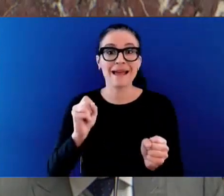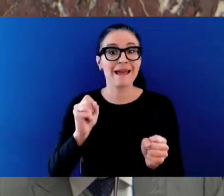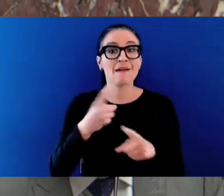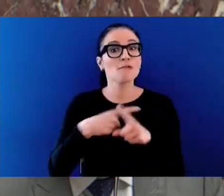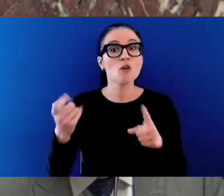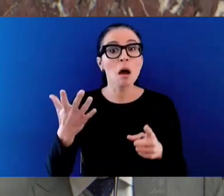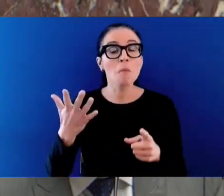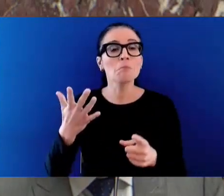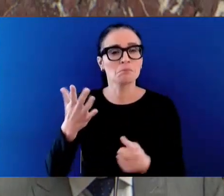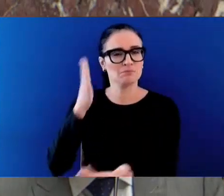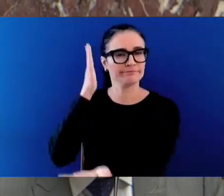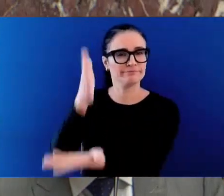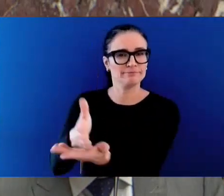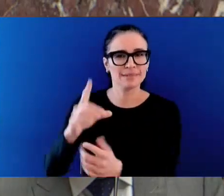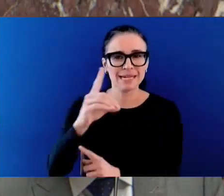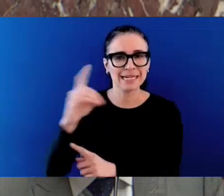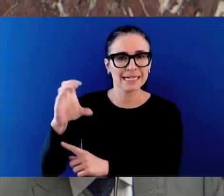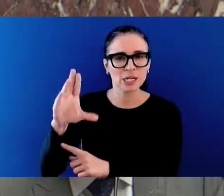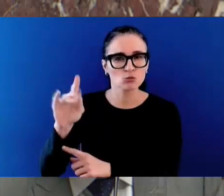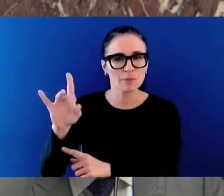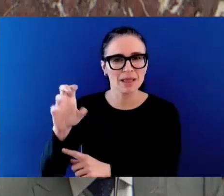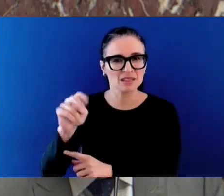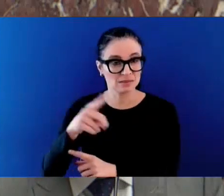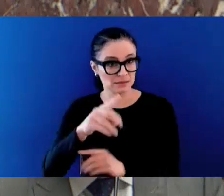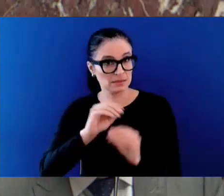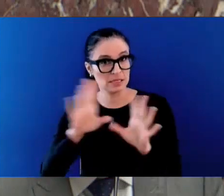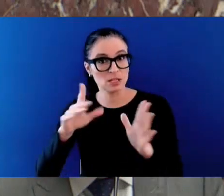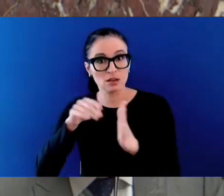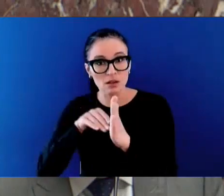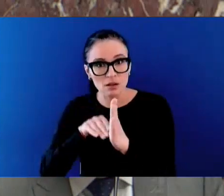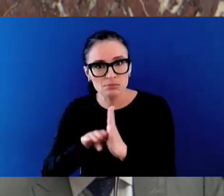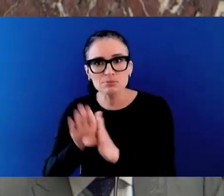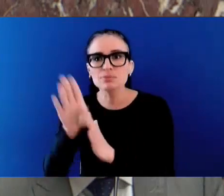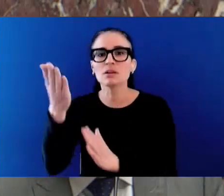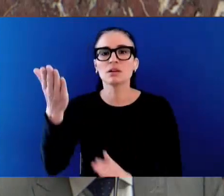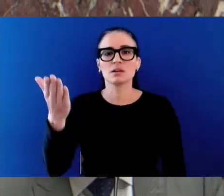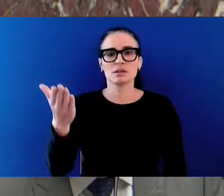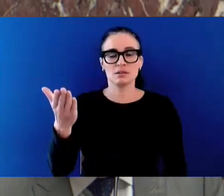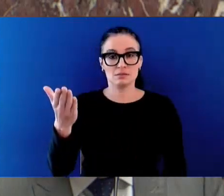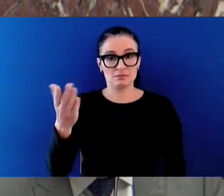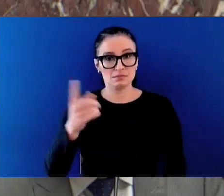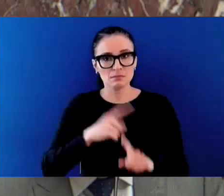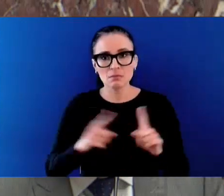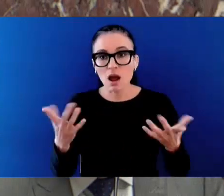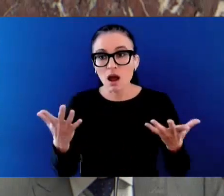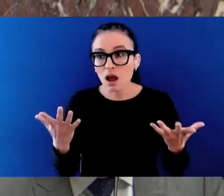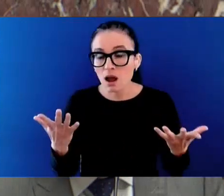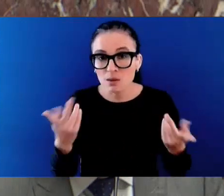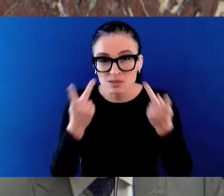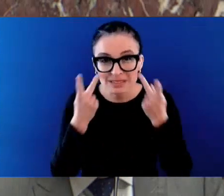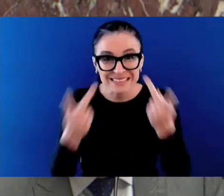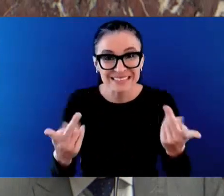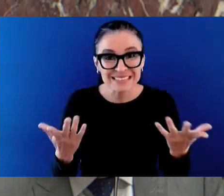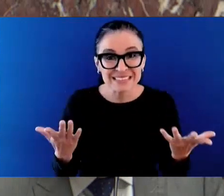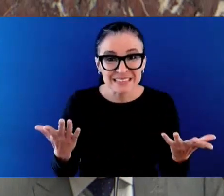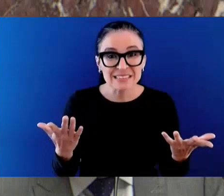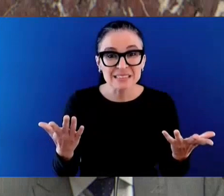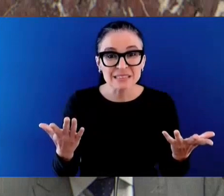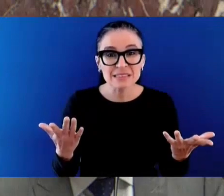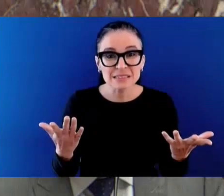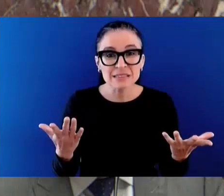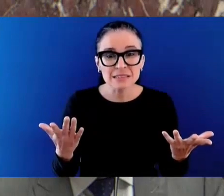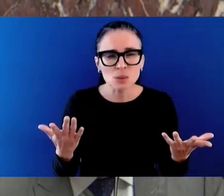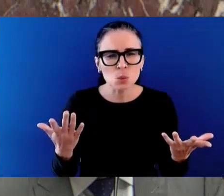What is clear is the utter chaos and social disorder in our streets, in our hospitals, and a record 2